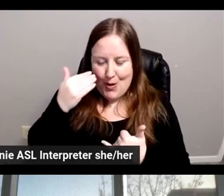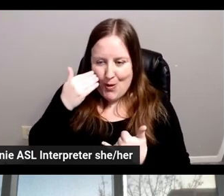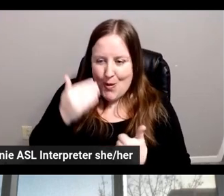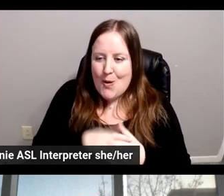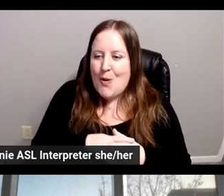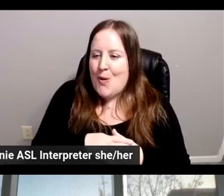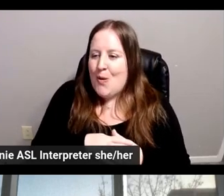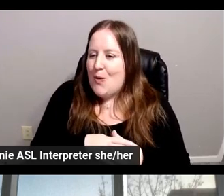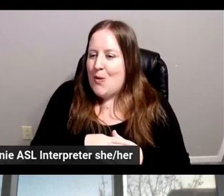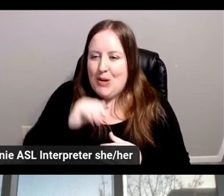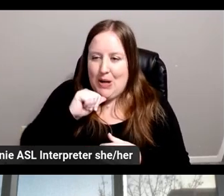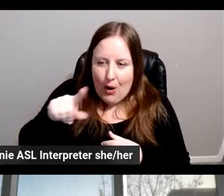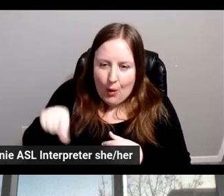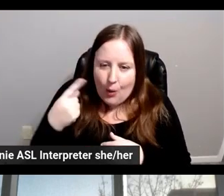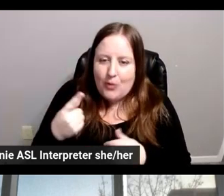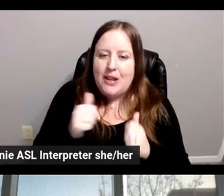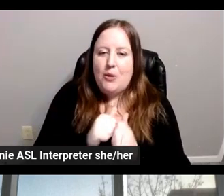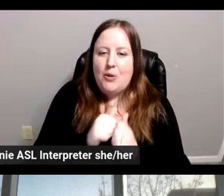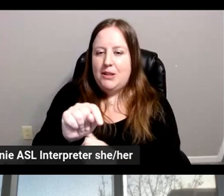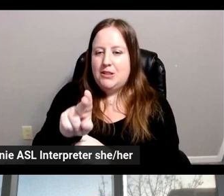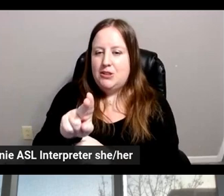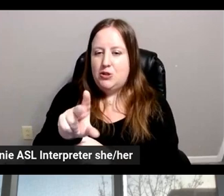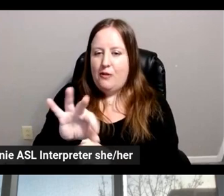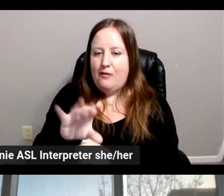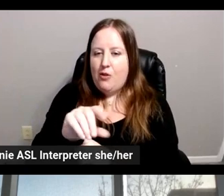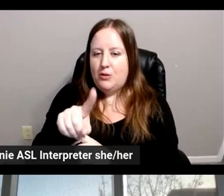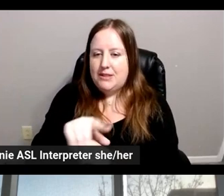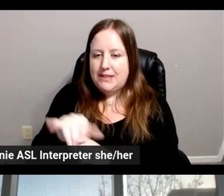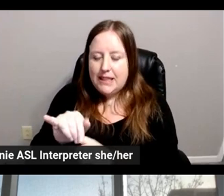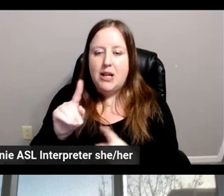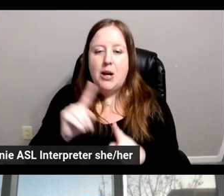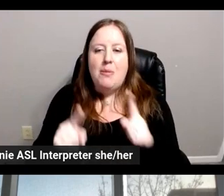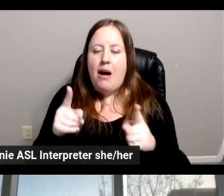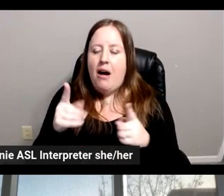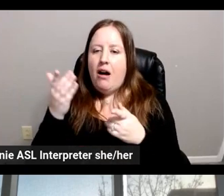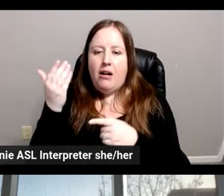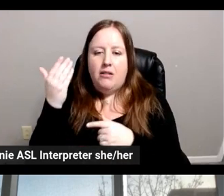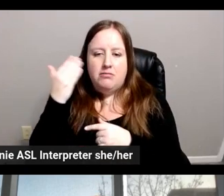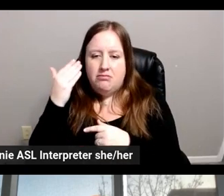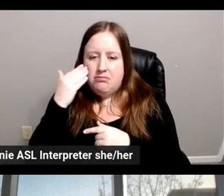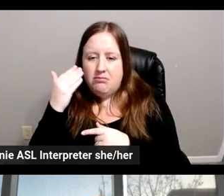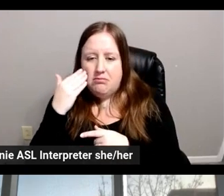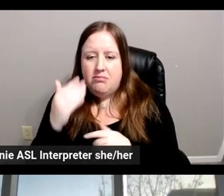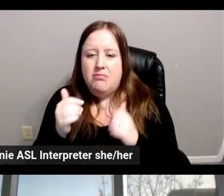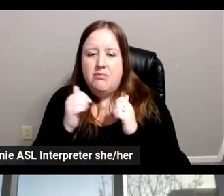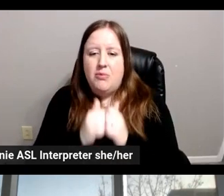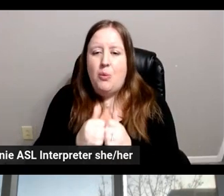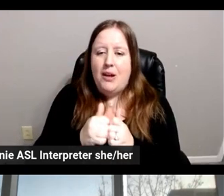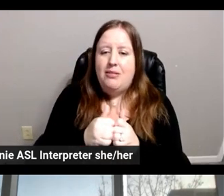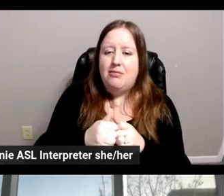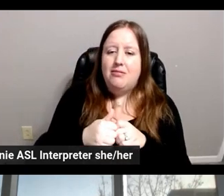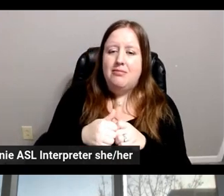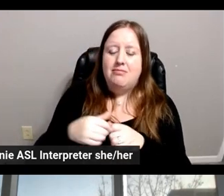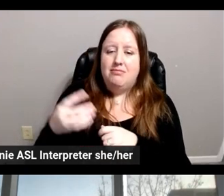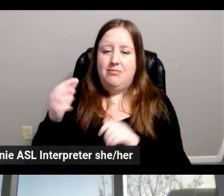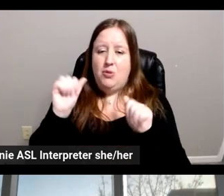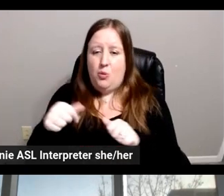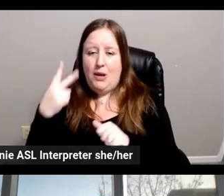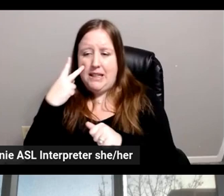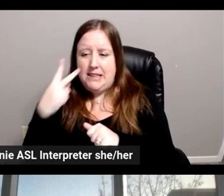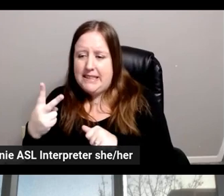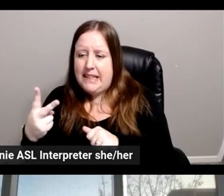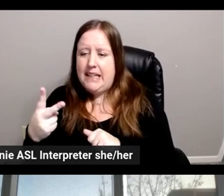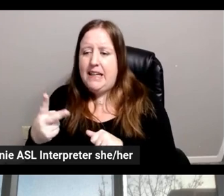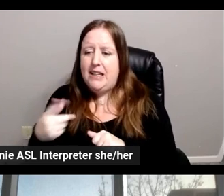not only with the Tifosi that were broadcasted, but there were also lots of Tifosi behind the fences that were just looking and